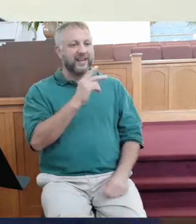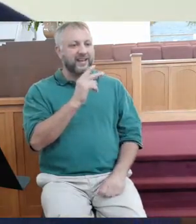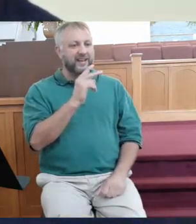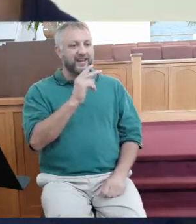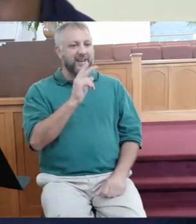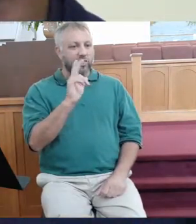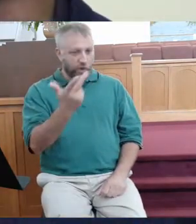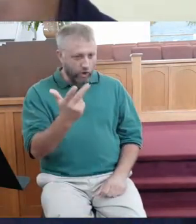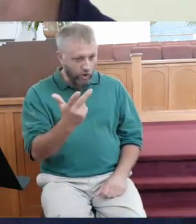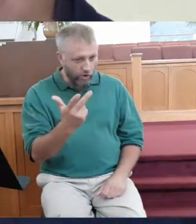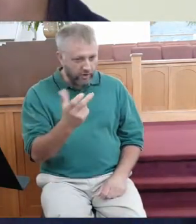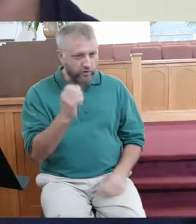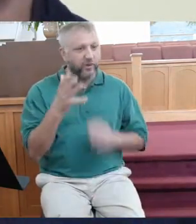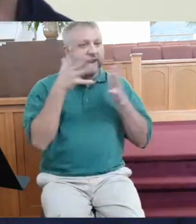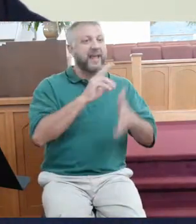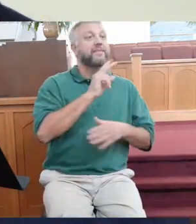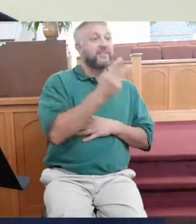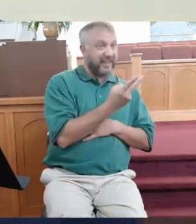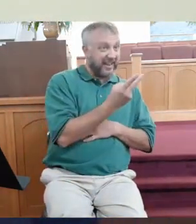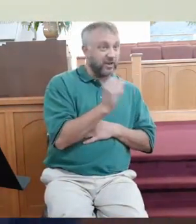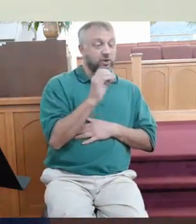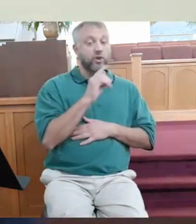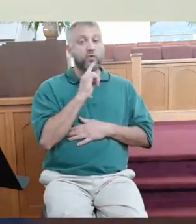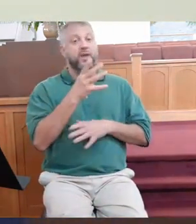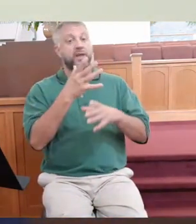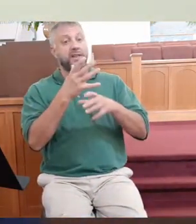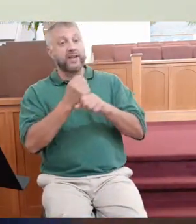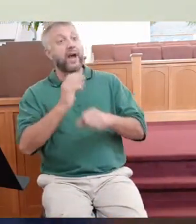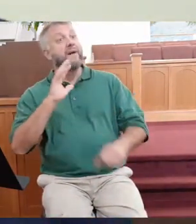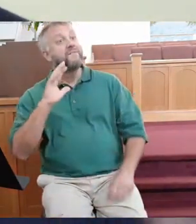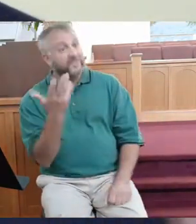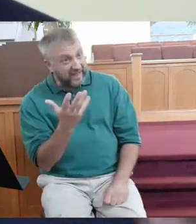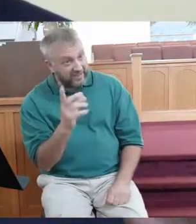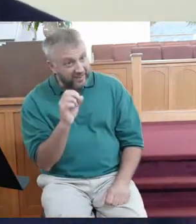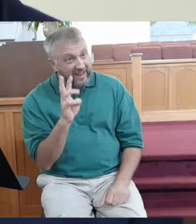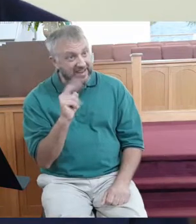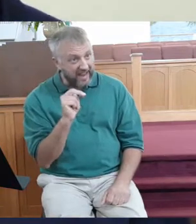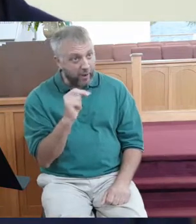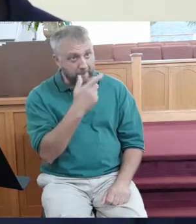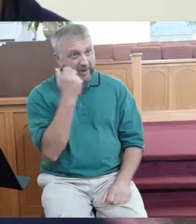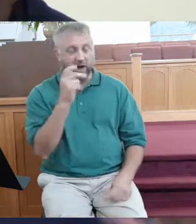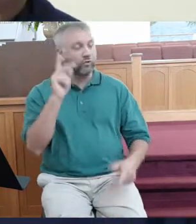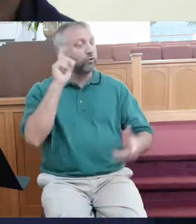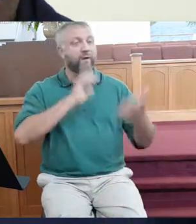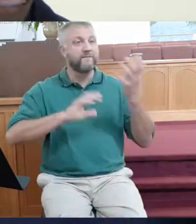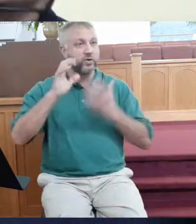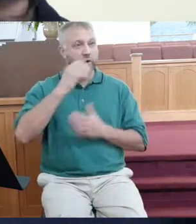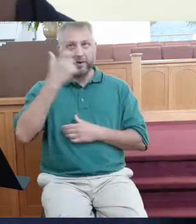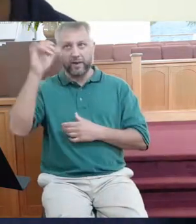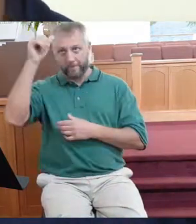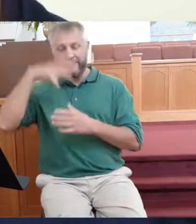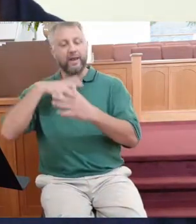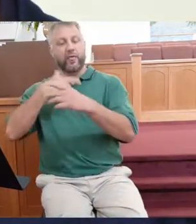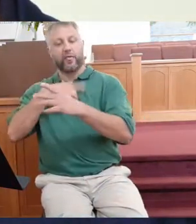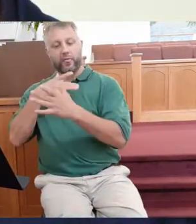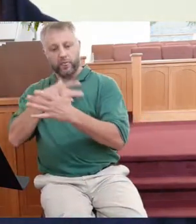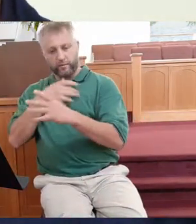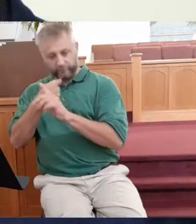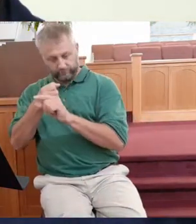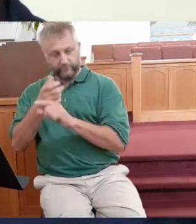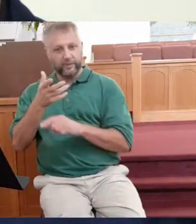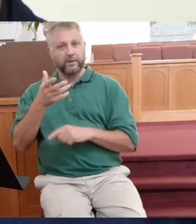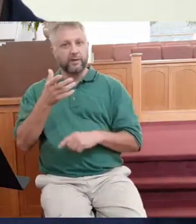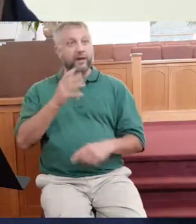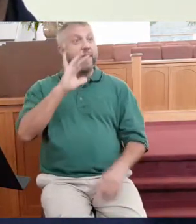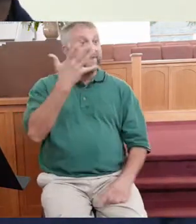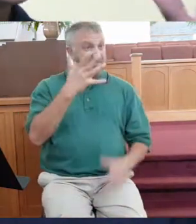So essentially the Colorado Buffaloes were awarded a fifth down and on that fifth down, they